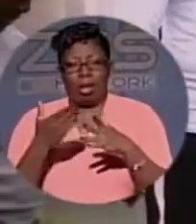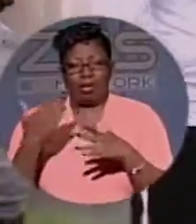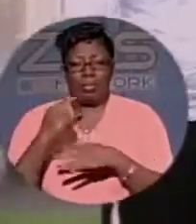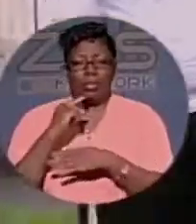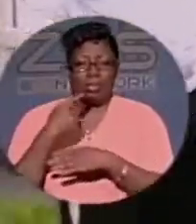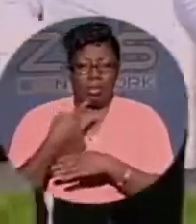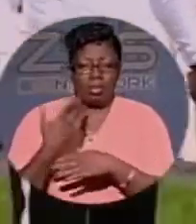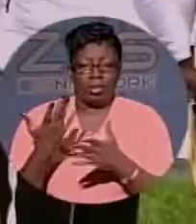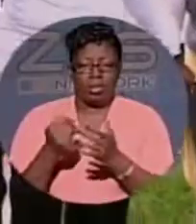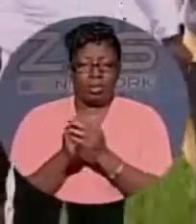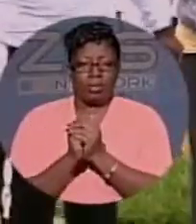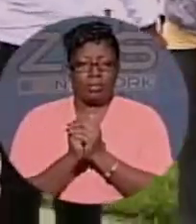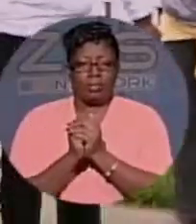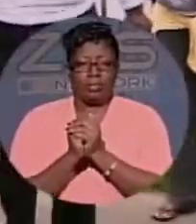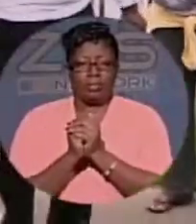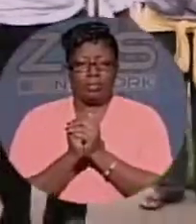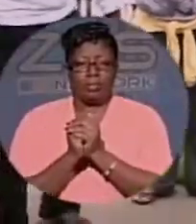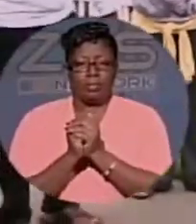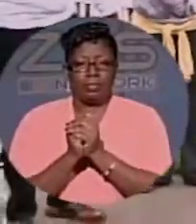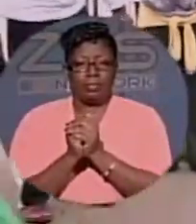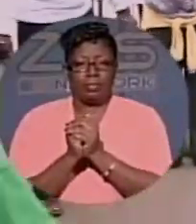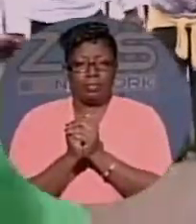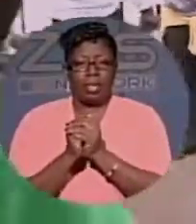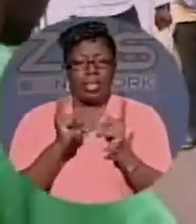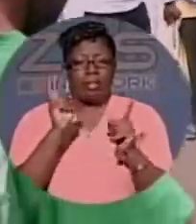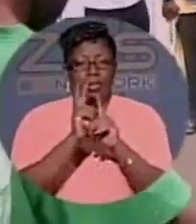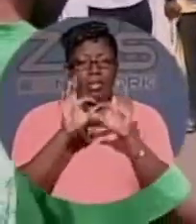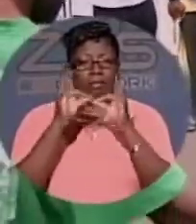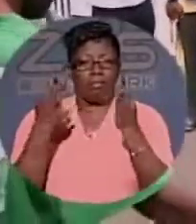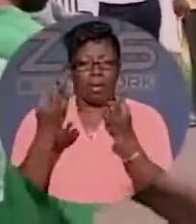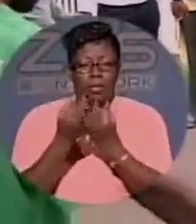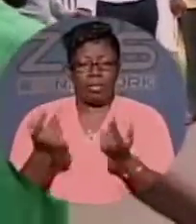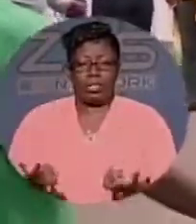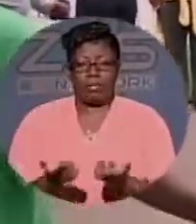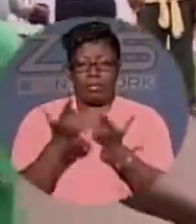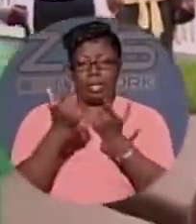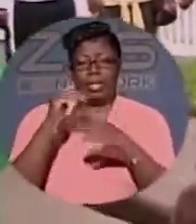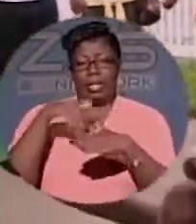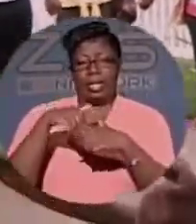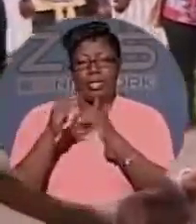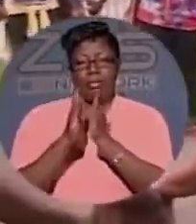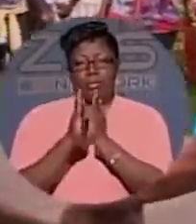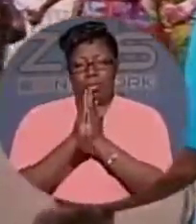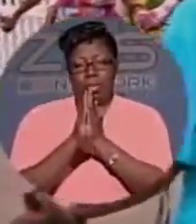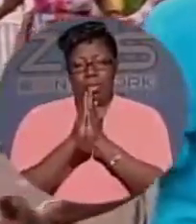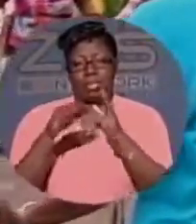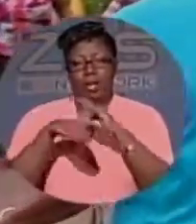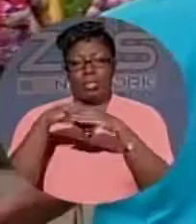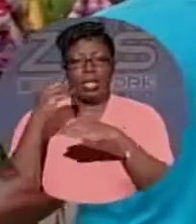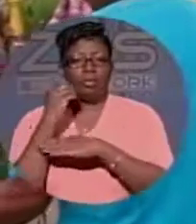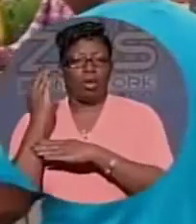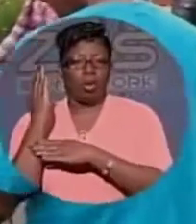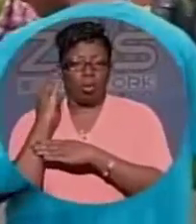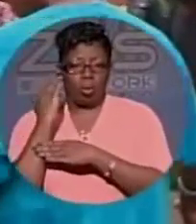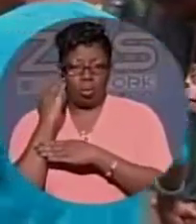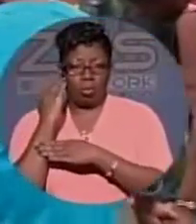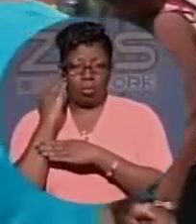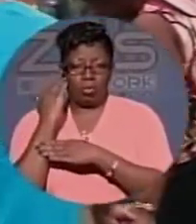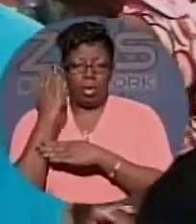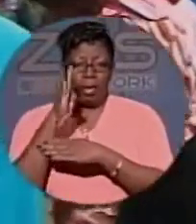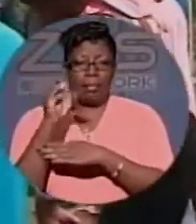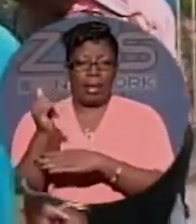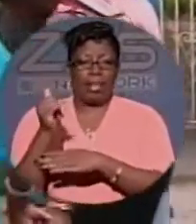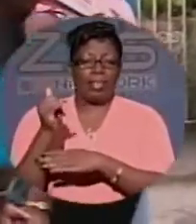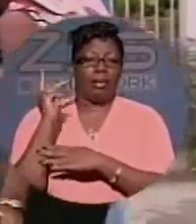God that you will just pull up the rough people. The victim's family was lifted in prayer during a vigil outside the home, spearheaded by Pastor Evan Roll of